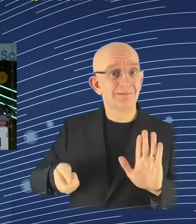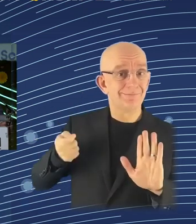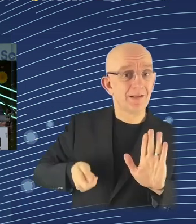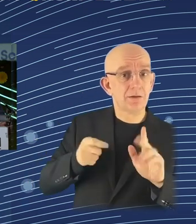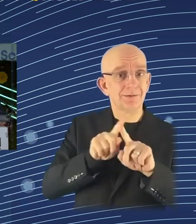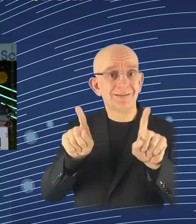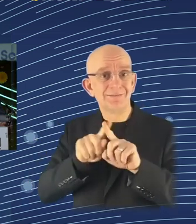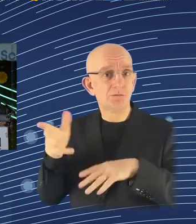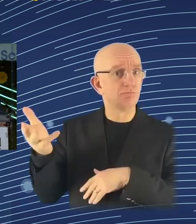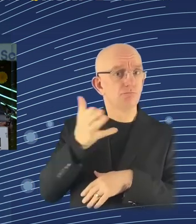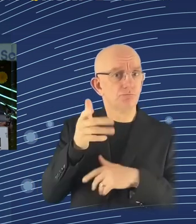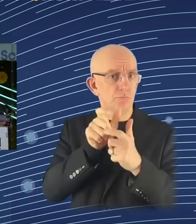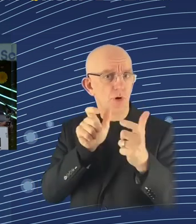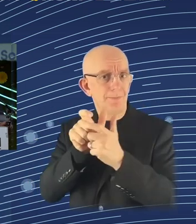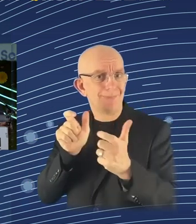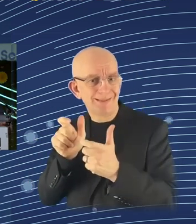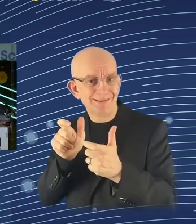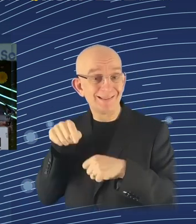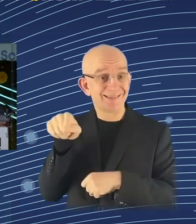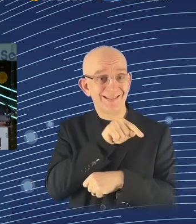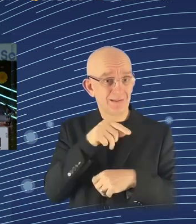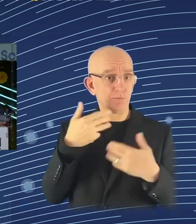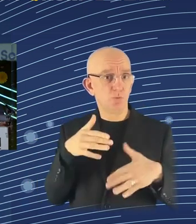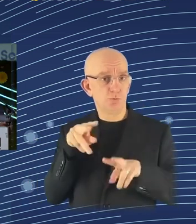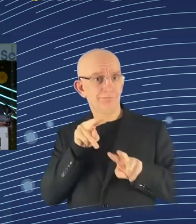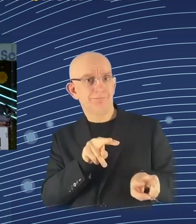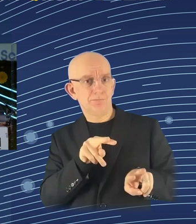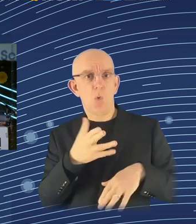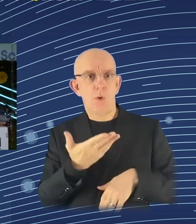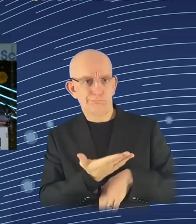similar cases. When they're successful, they move on to